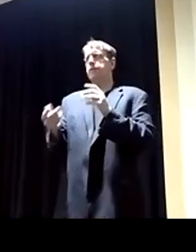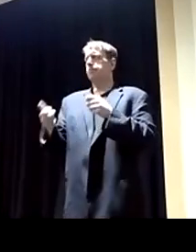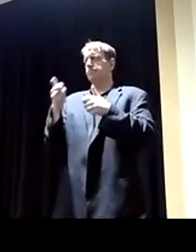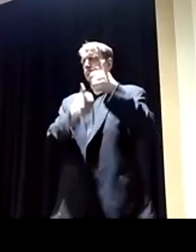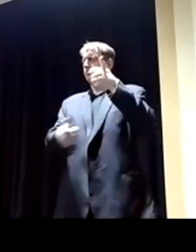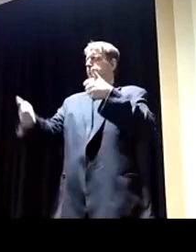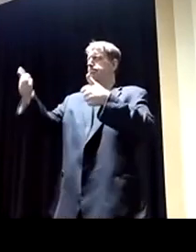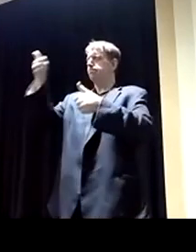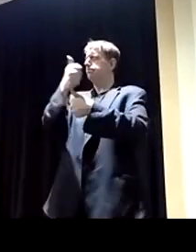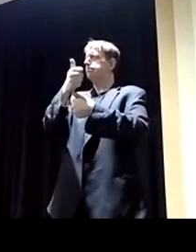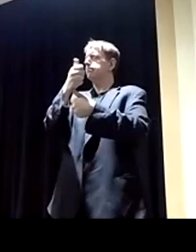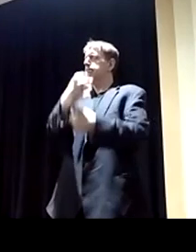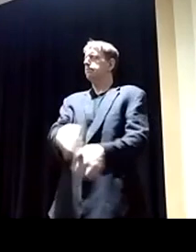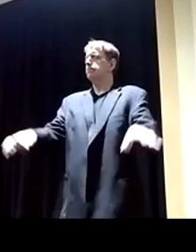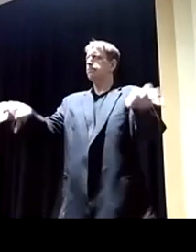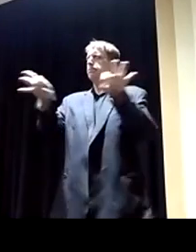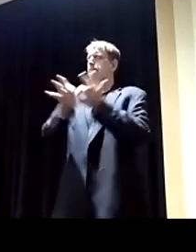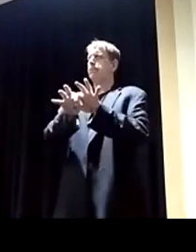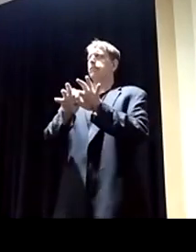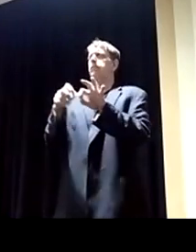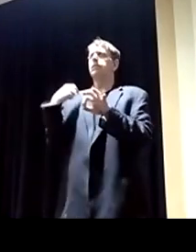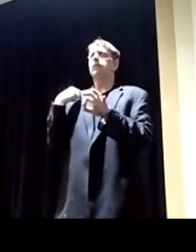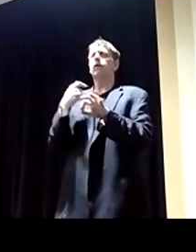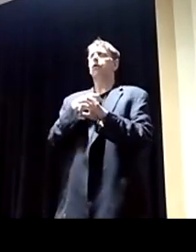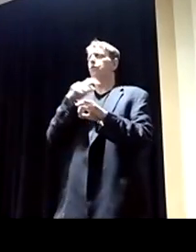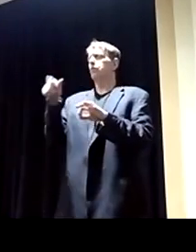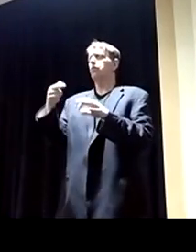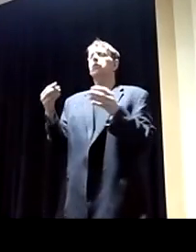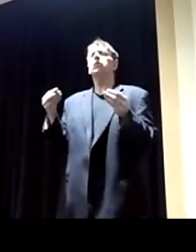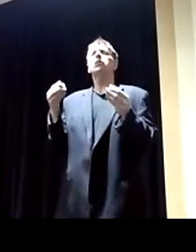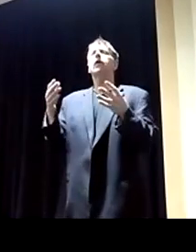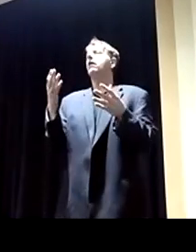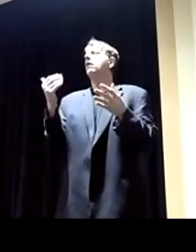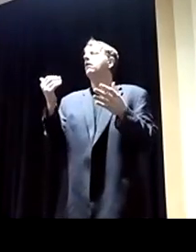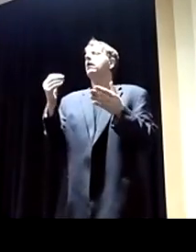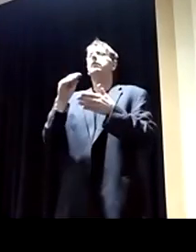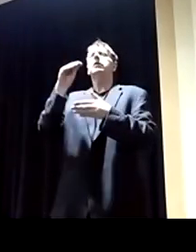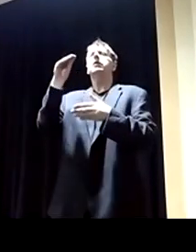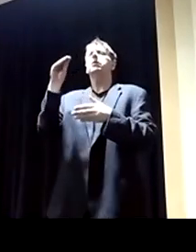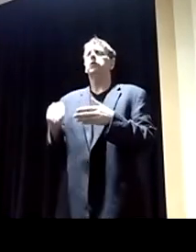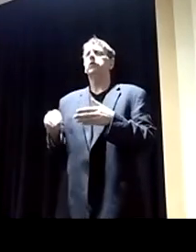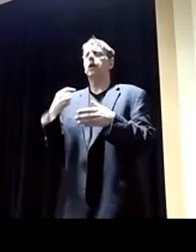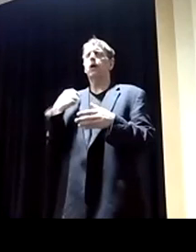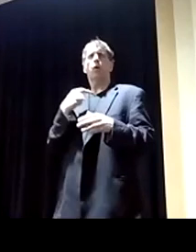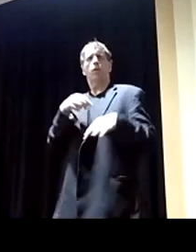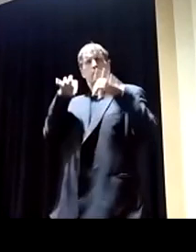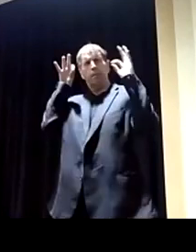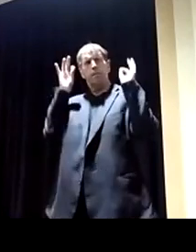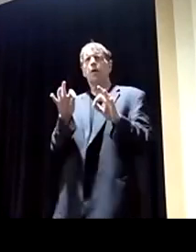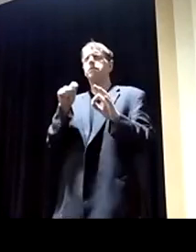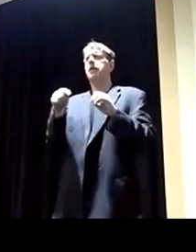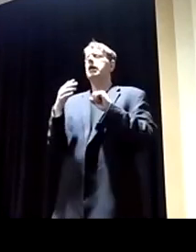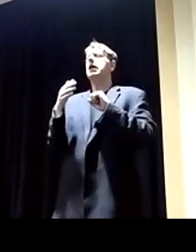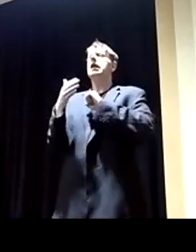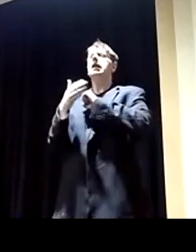States share of global emissions is only about 15%. And so we can do everything perfectly in our country, get completely to zero or even